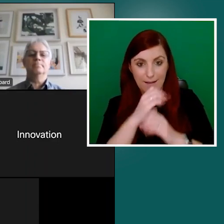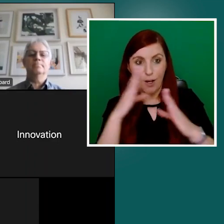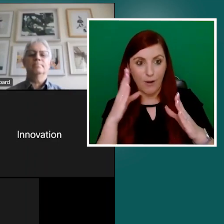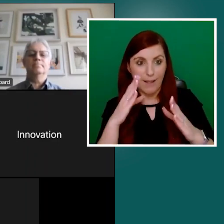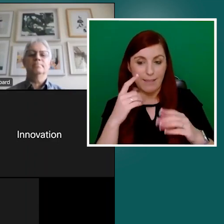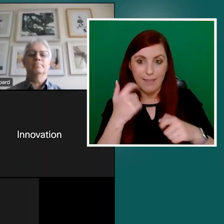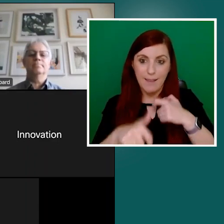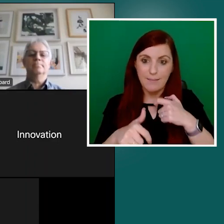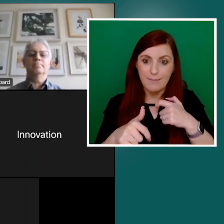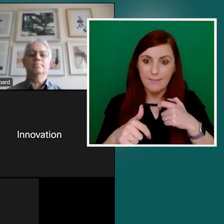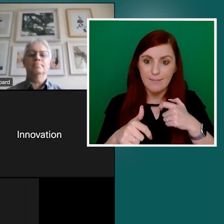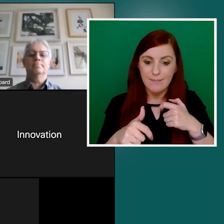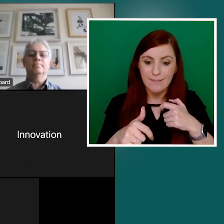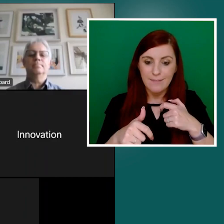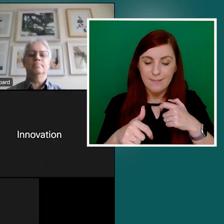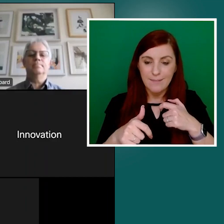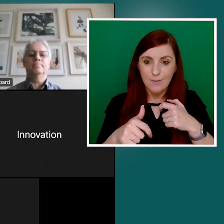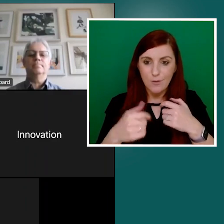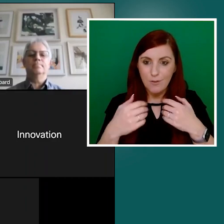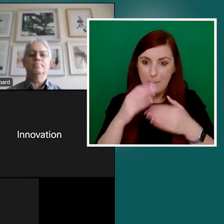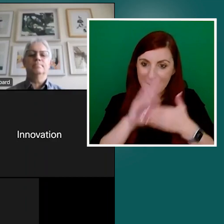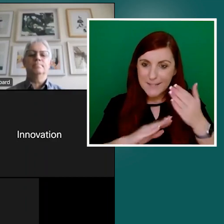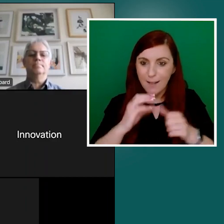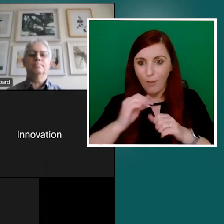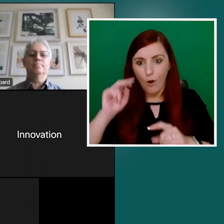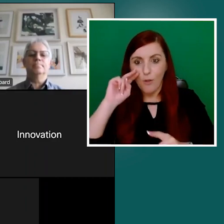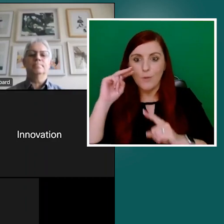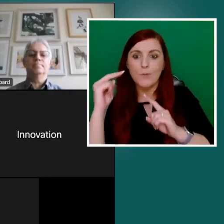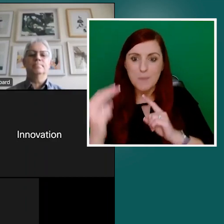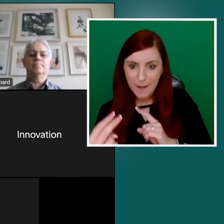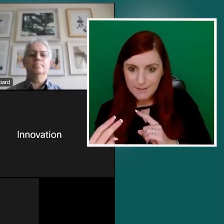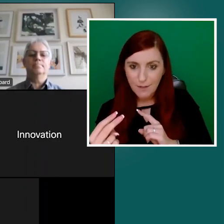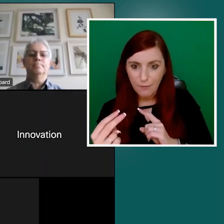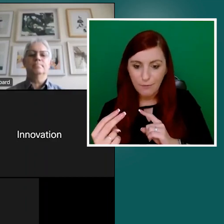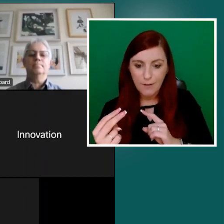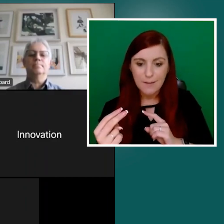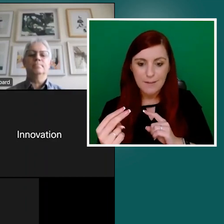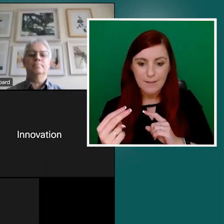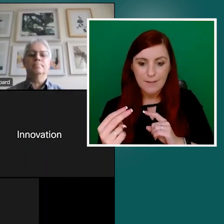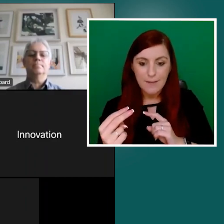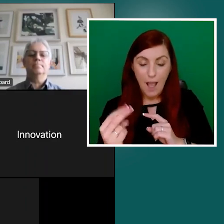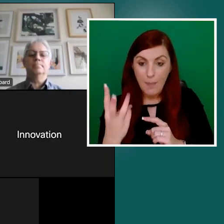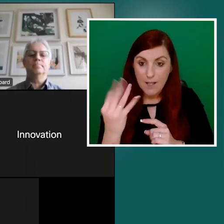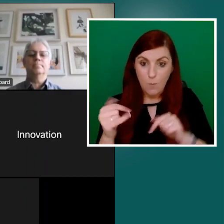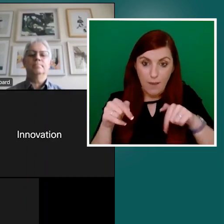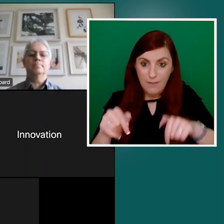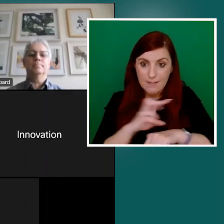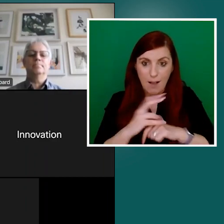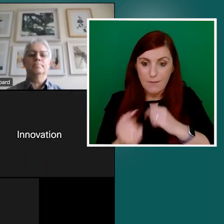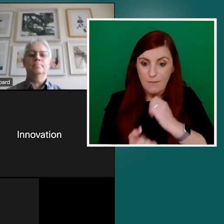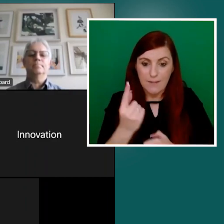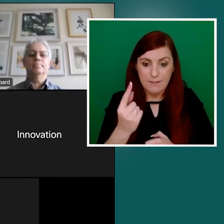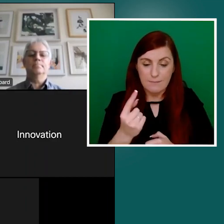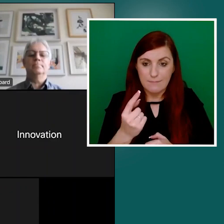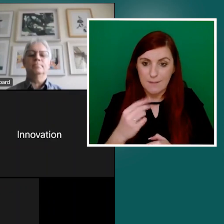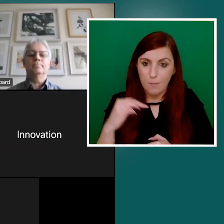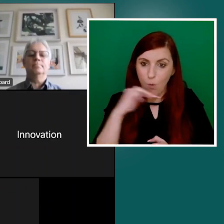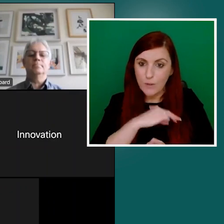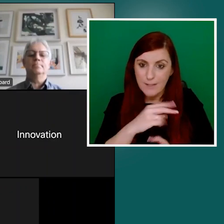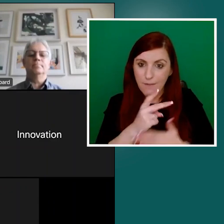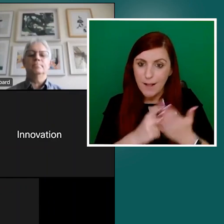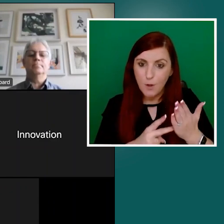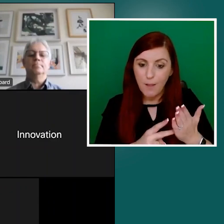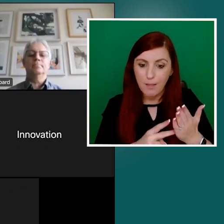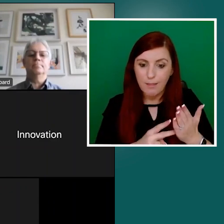that I think, again, I suppose, this is part of the value of an event like this is particularly for, for the few hundred people who are with us who are